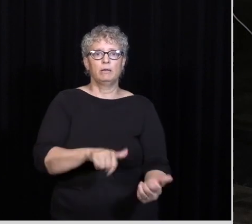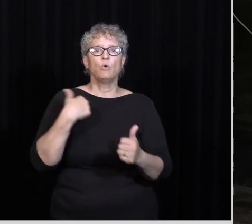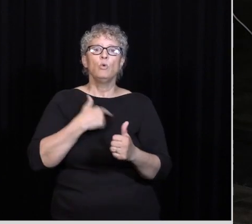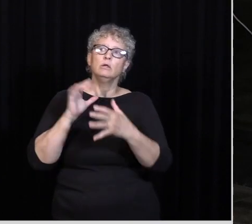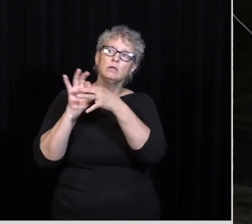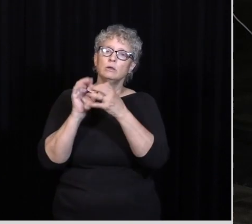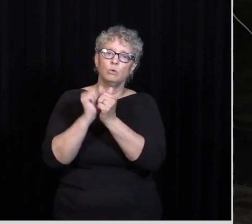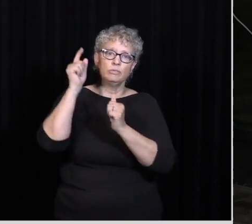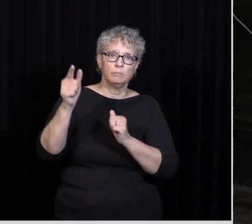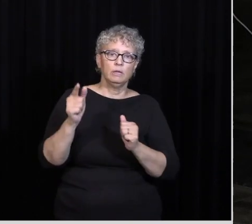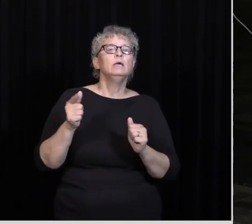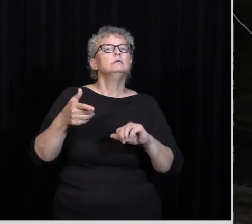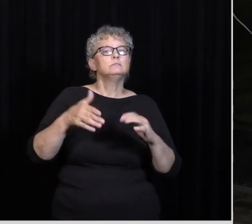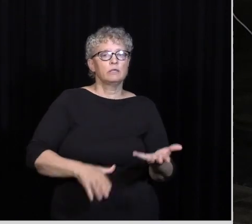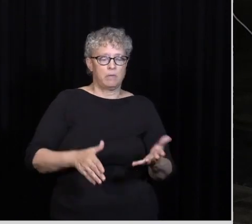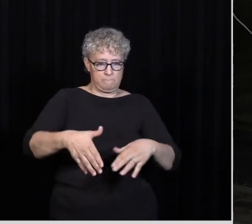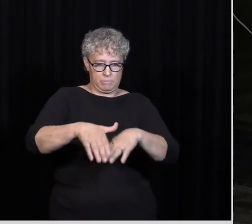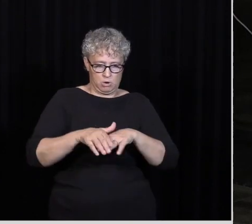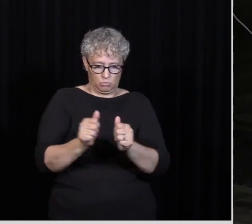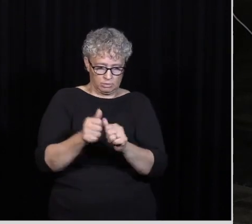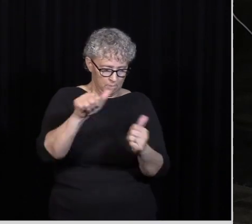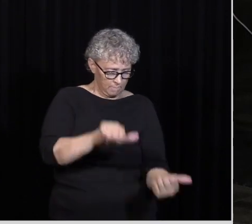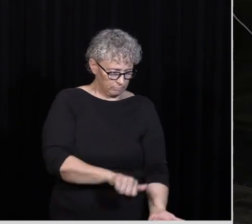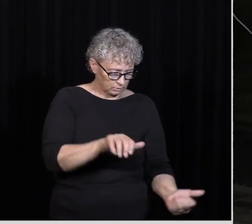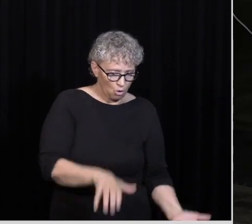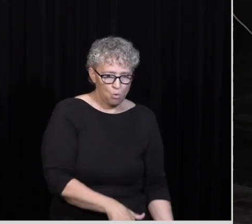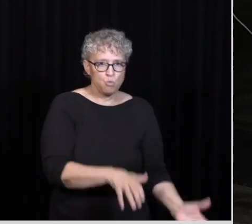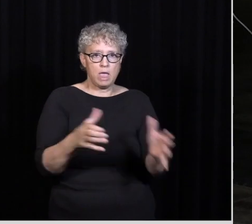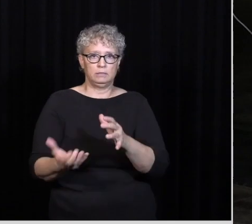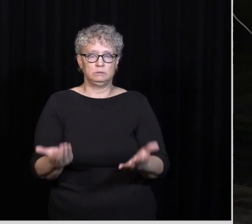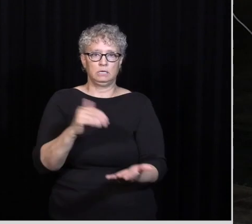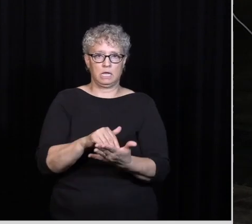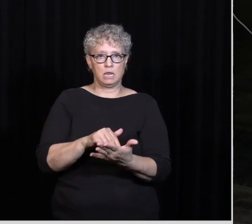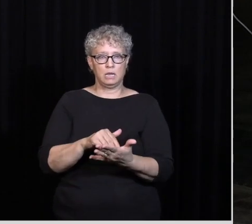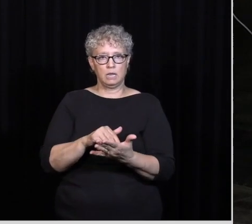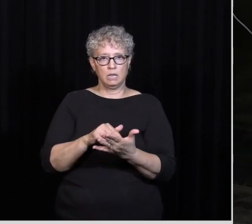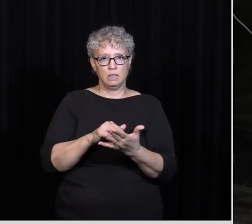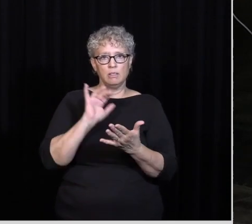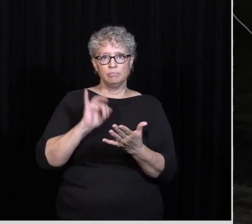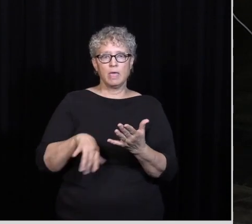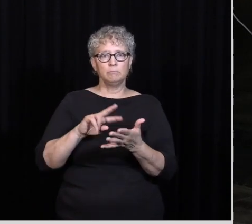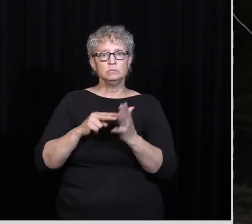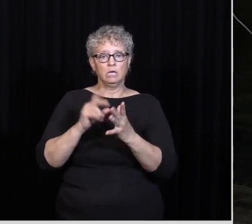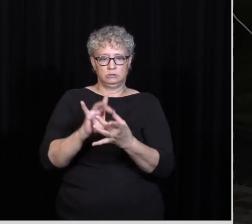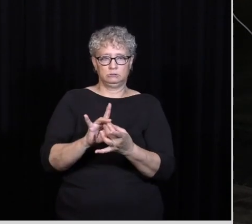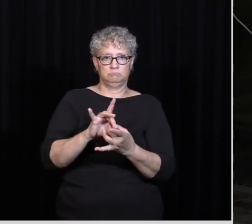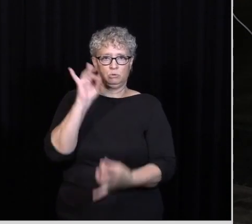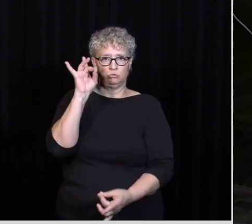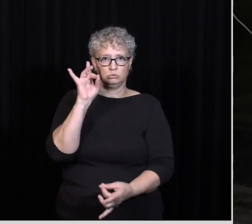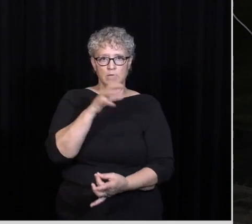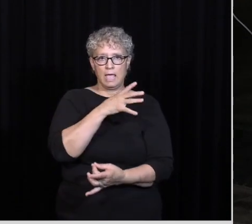Death Buried With Him In Baptism To Be Raised Again This Is A Spiritual Union And A